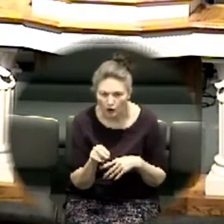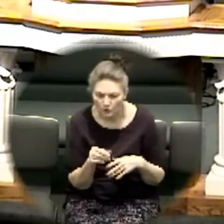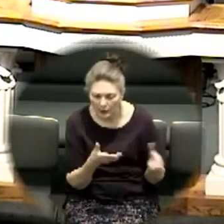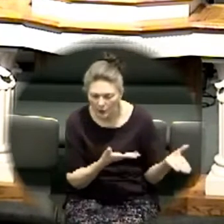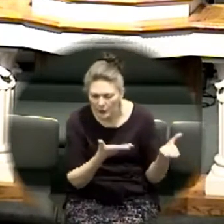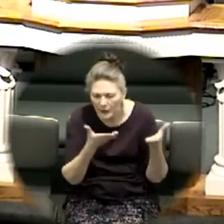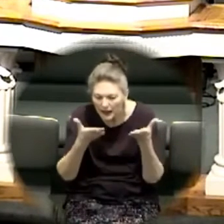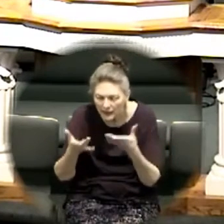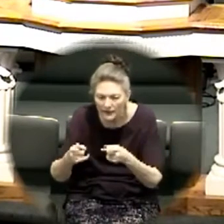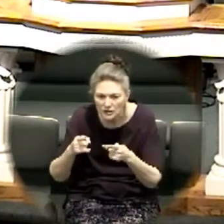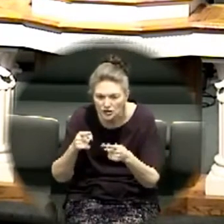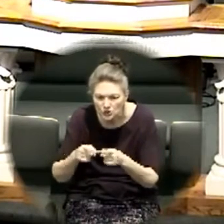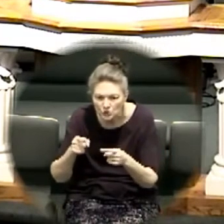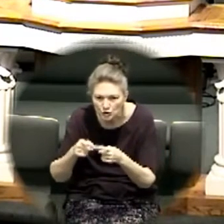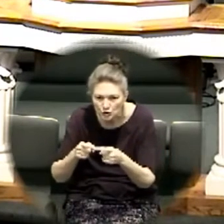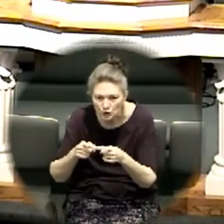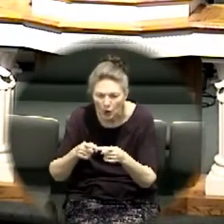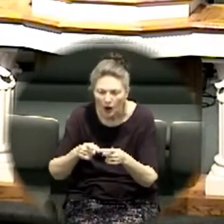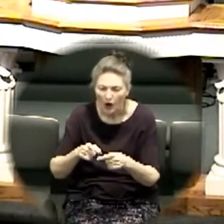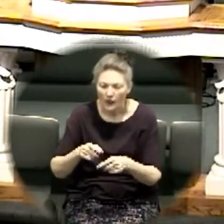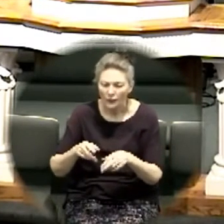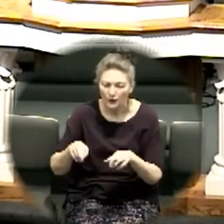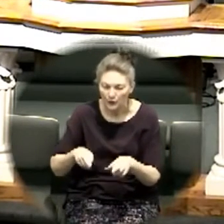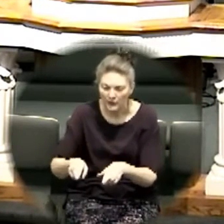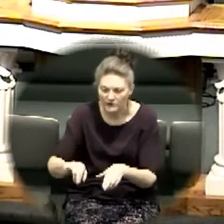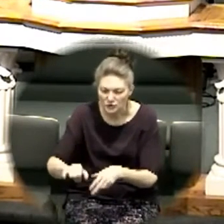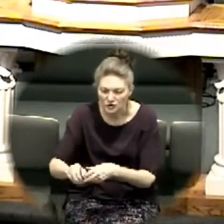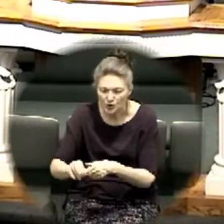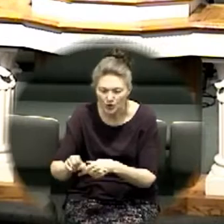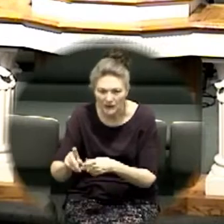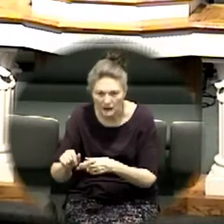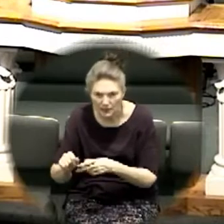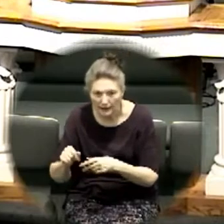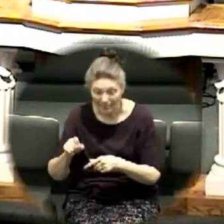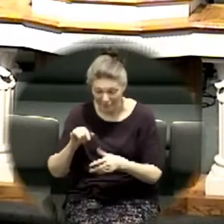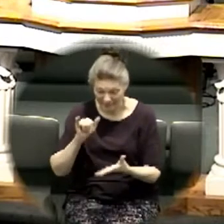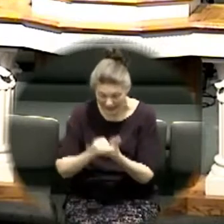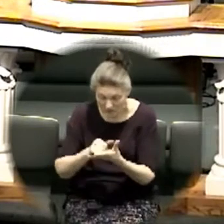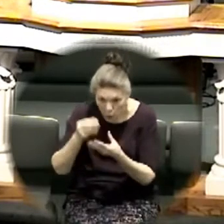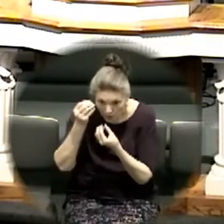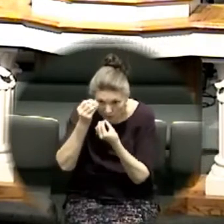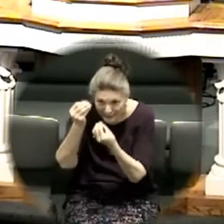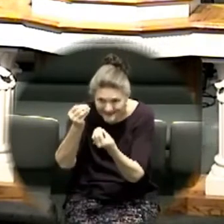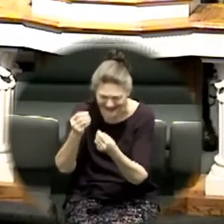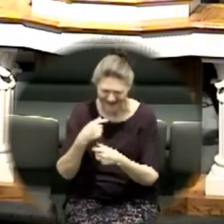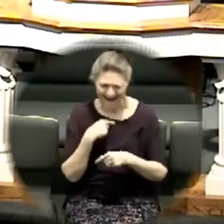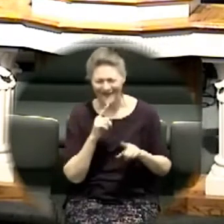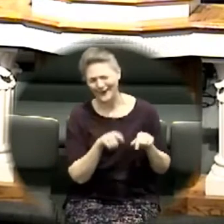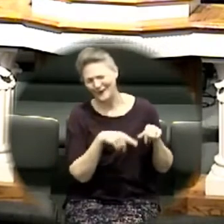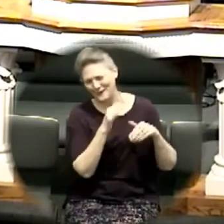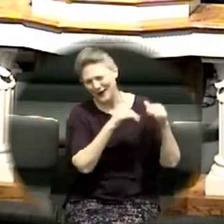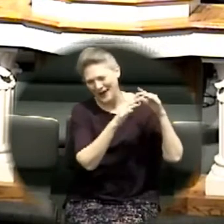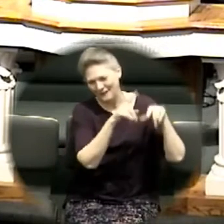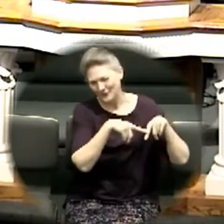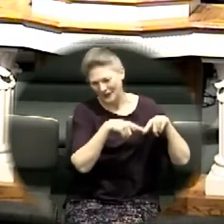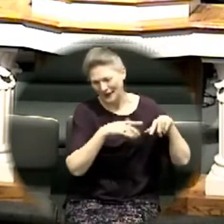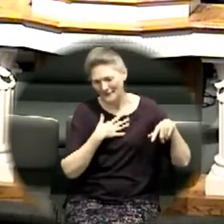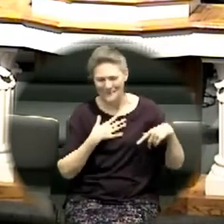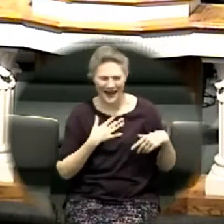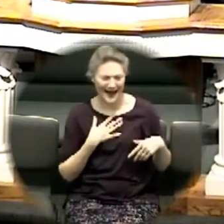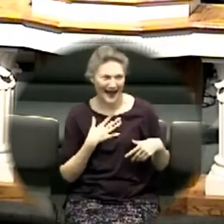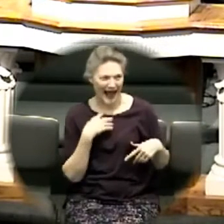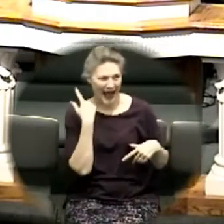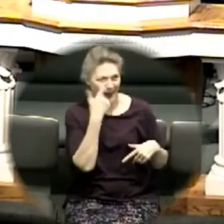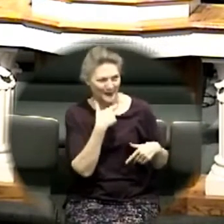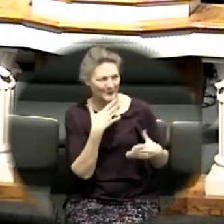Jordan that's obedience folks we have to obey whatever God says well I get to go to heaven based upon my good looks